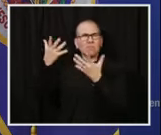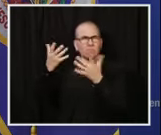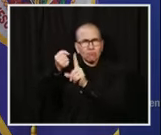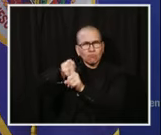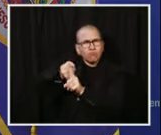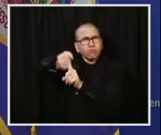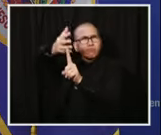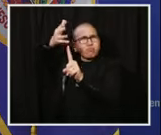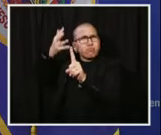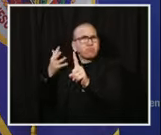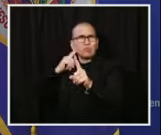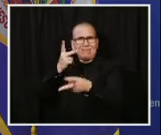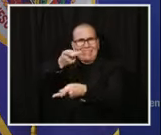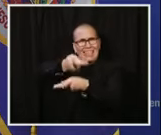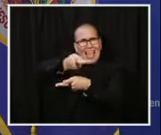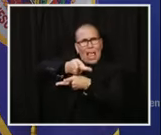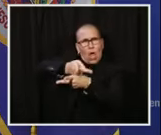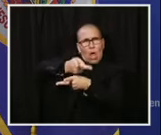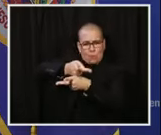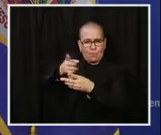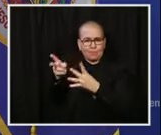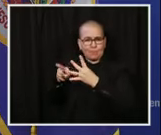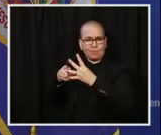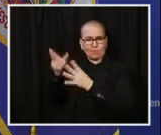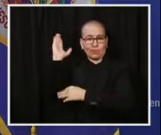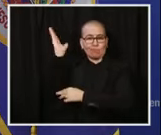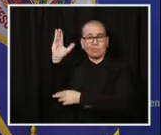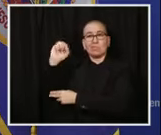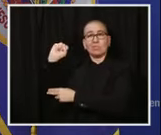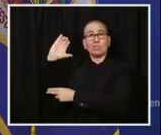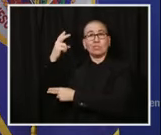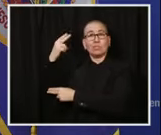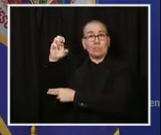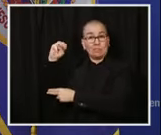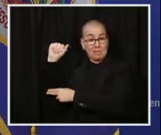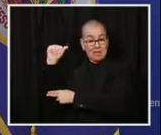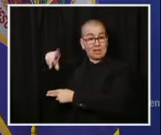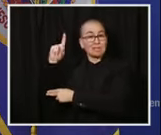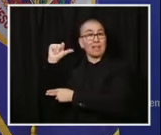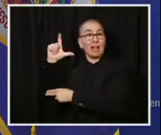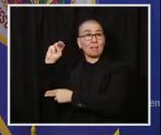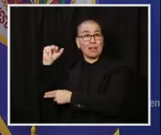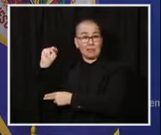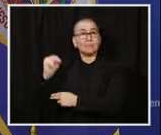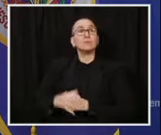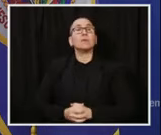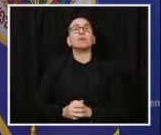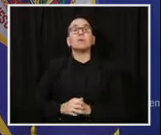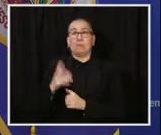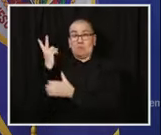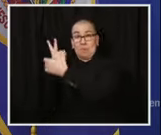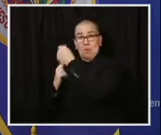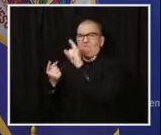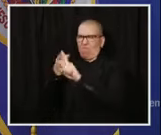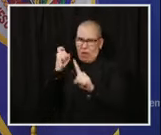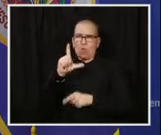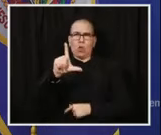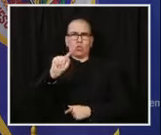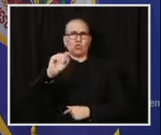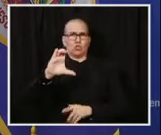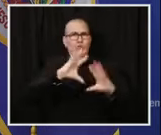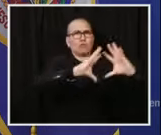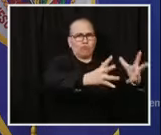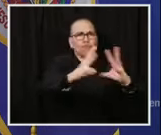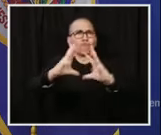what it is to be in there, what it takes to manage these facilities, and what we can do to help them make their job easier. I asked you to help make it